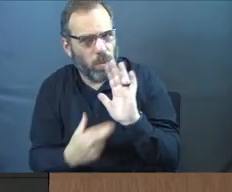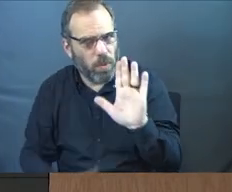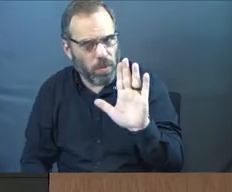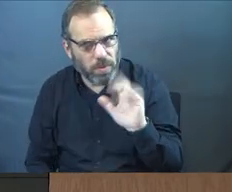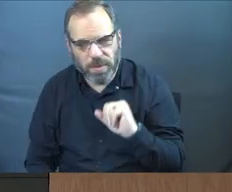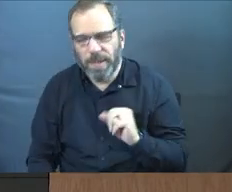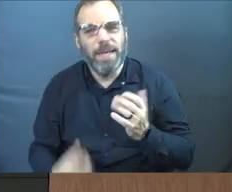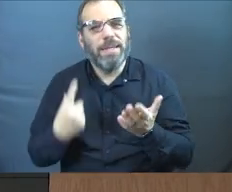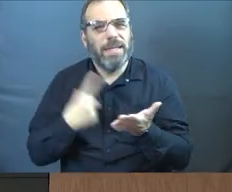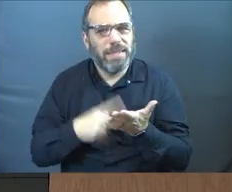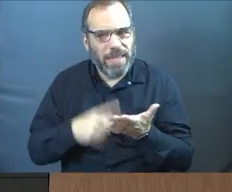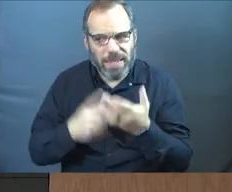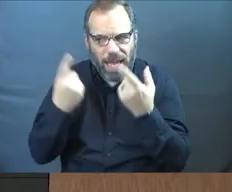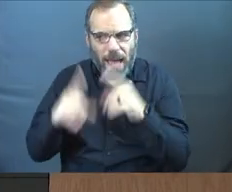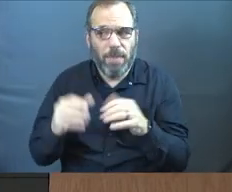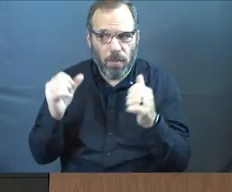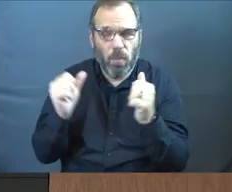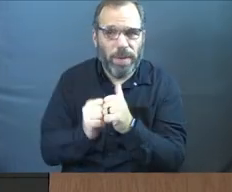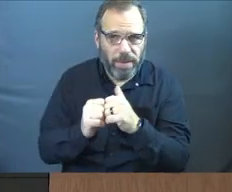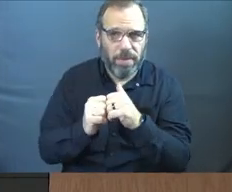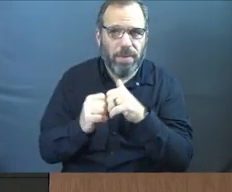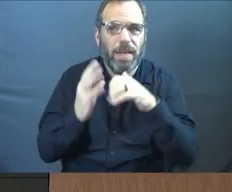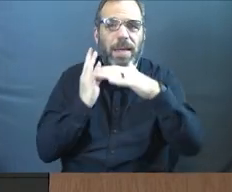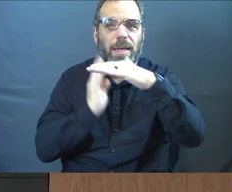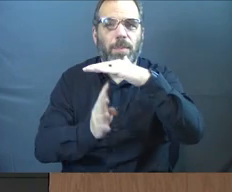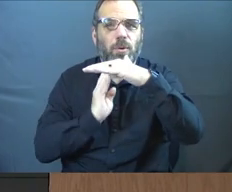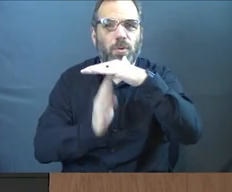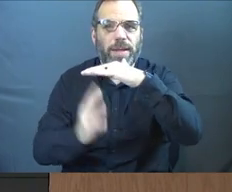There's a discussion that needs to happen about that.